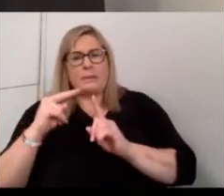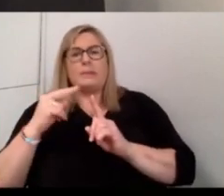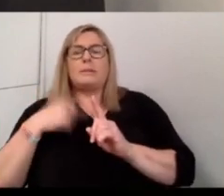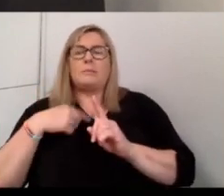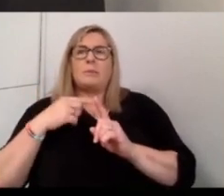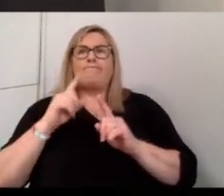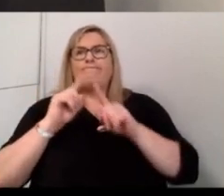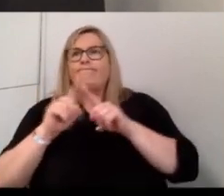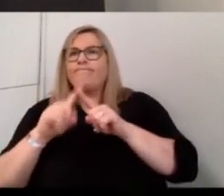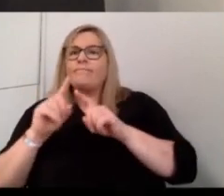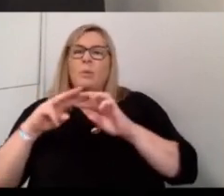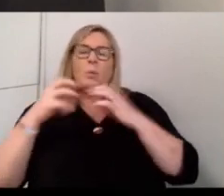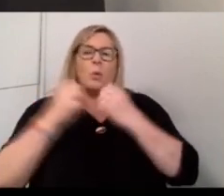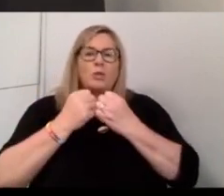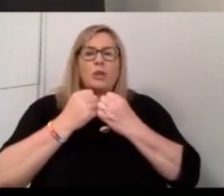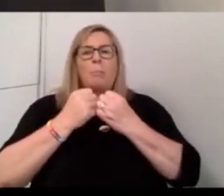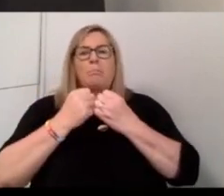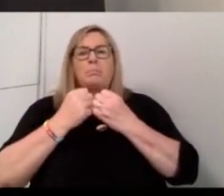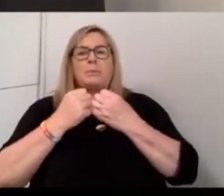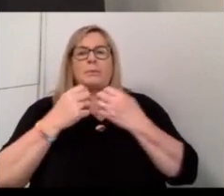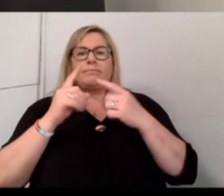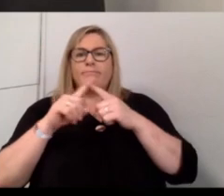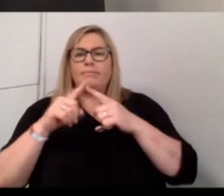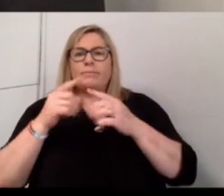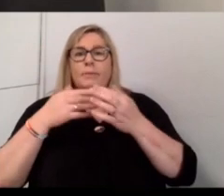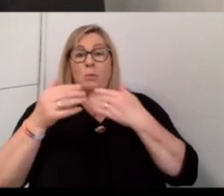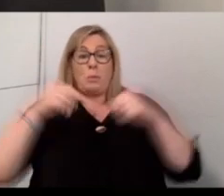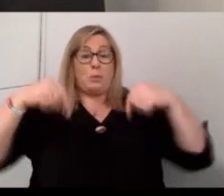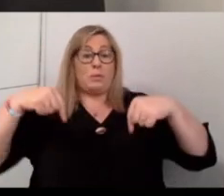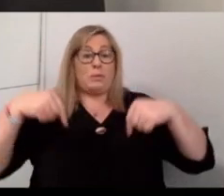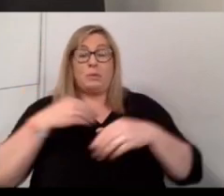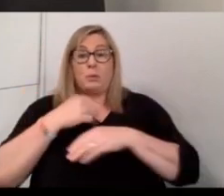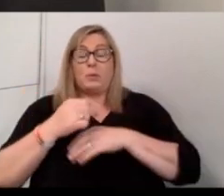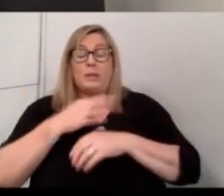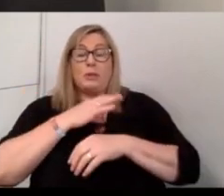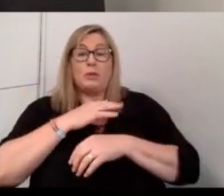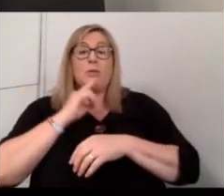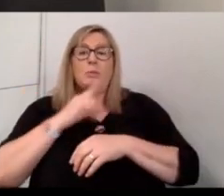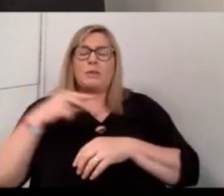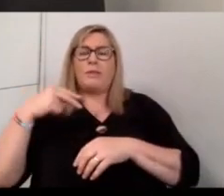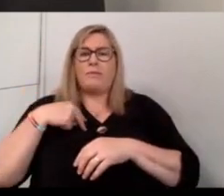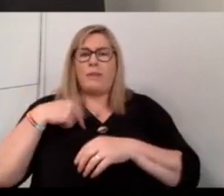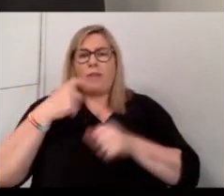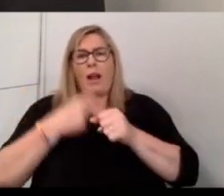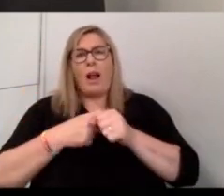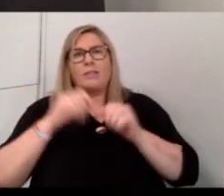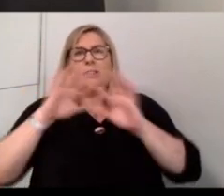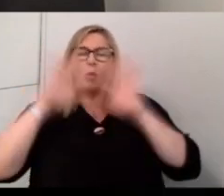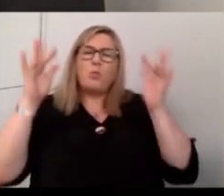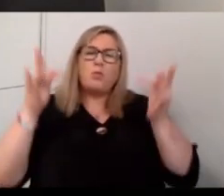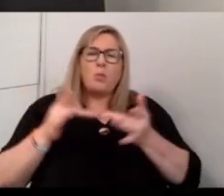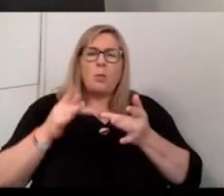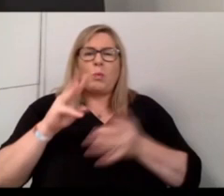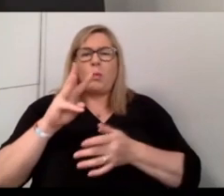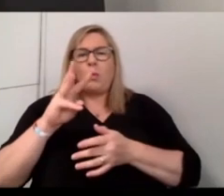kind of this is what we're on is good, but it's very hard to, webinars have become a thing, and as people start to get